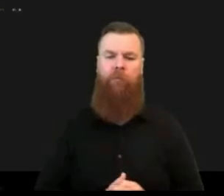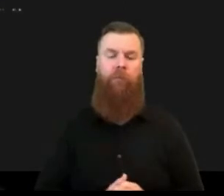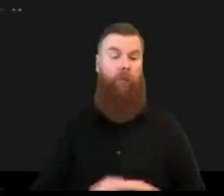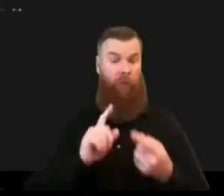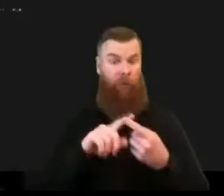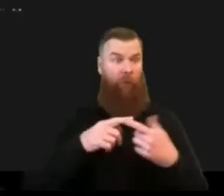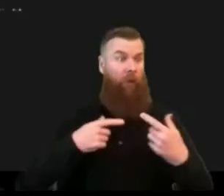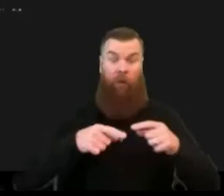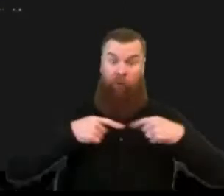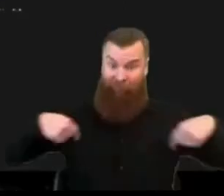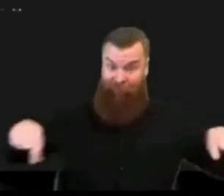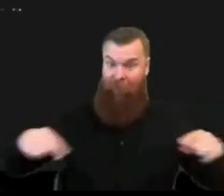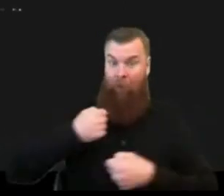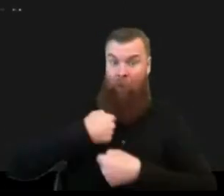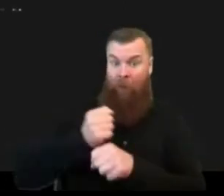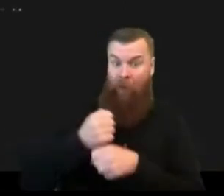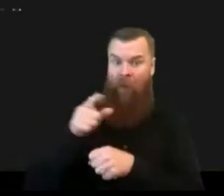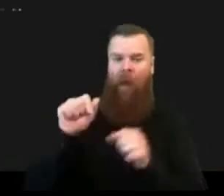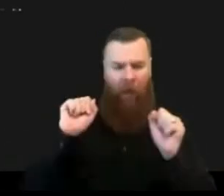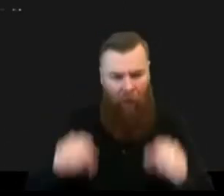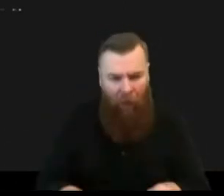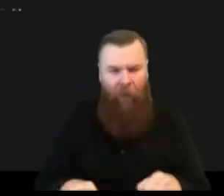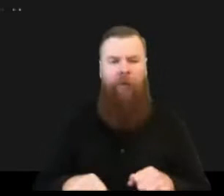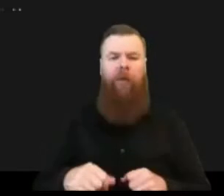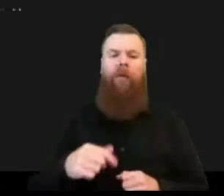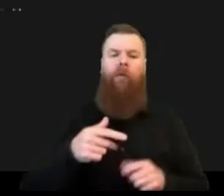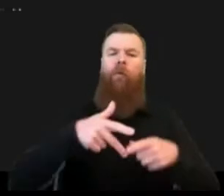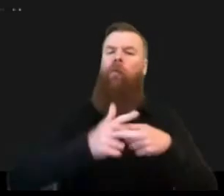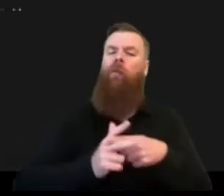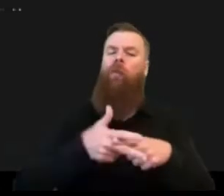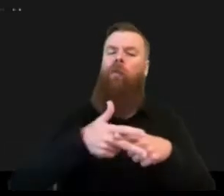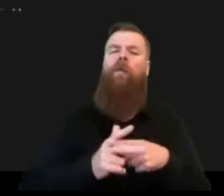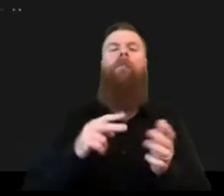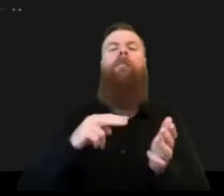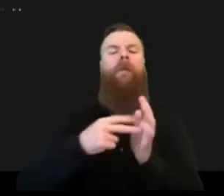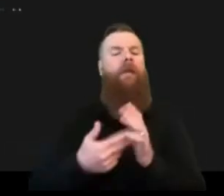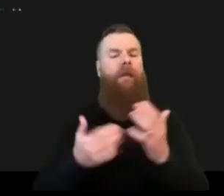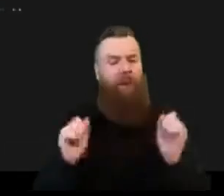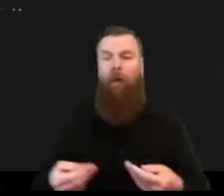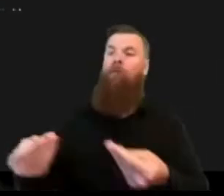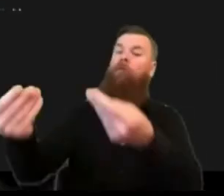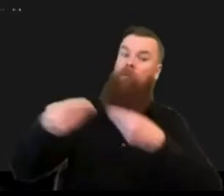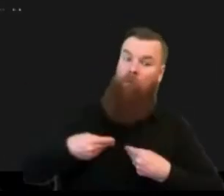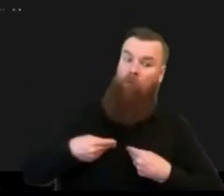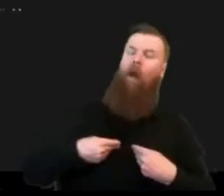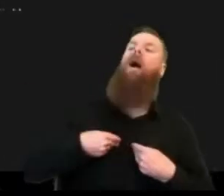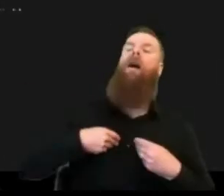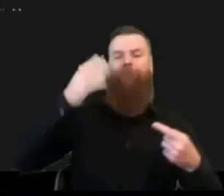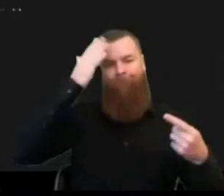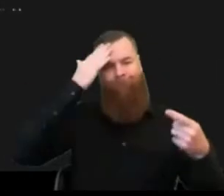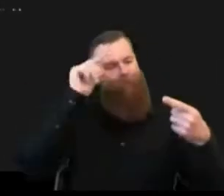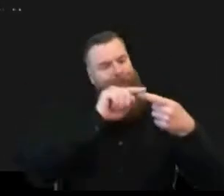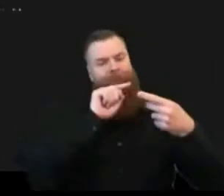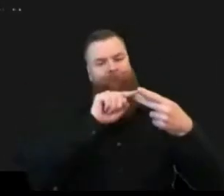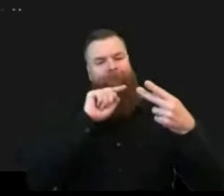uh knowledge in risk in form uh uh so we can take